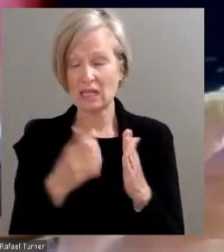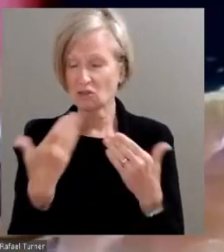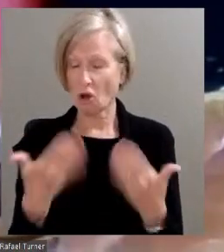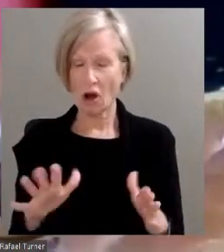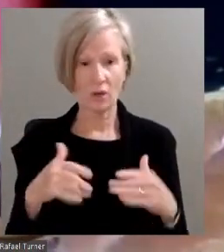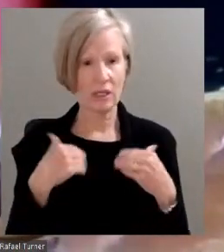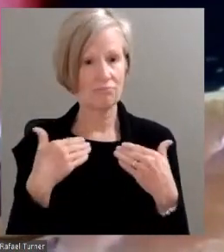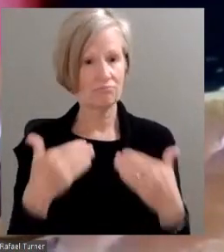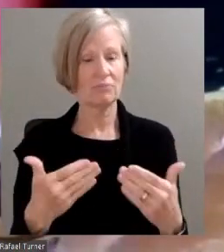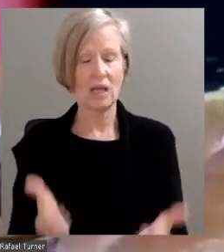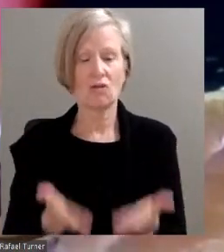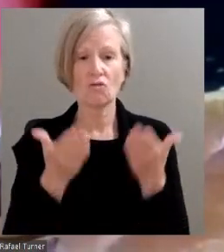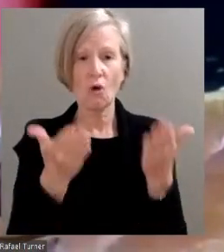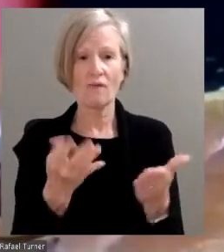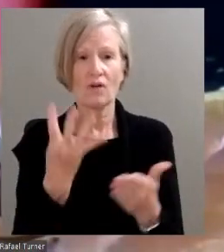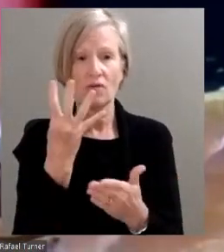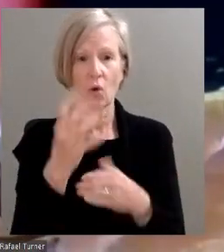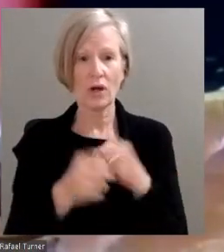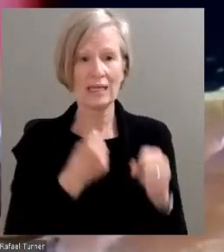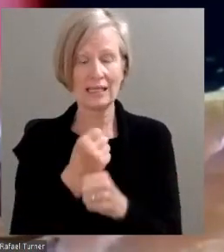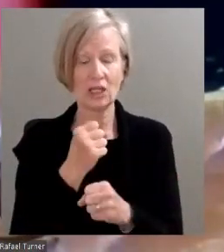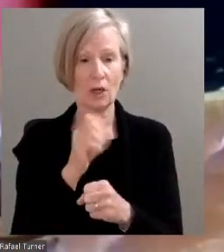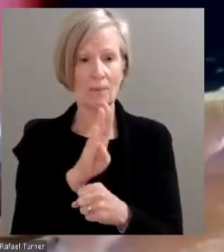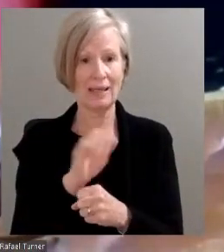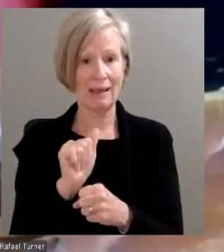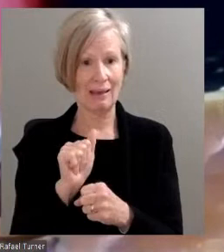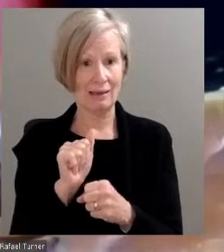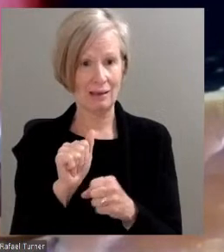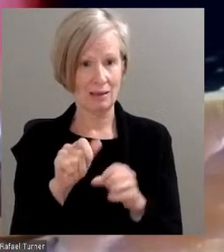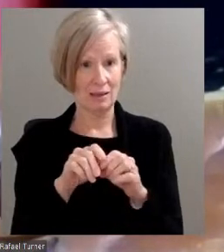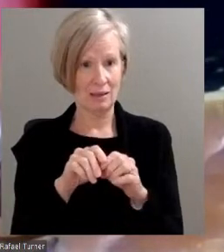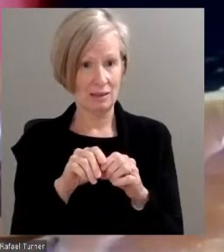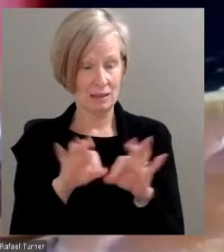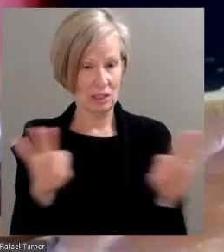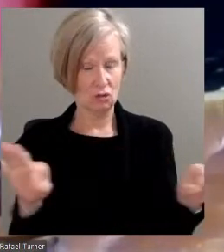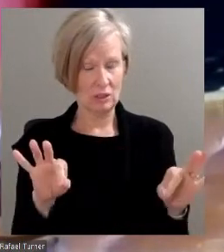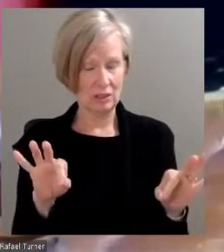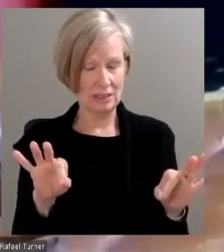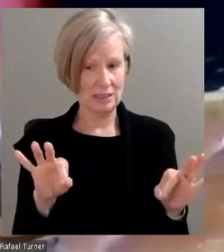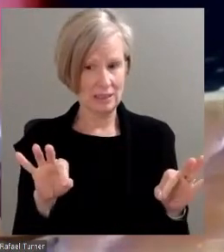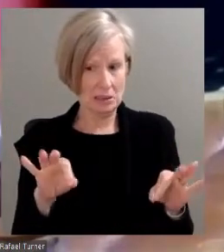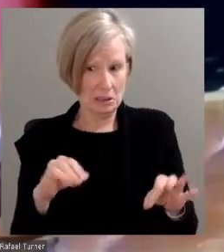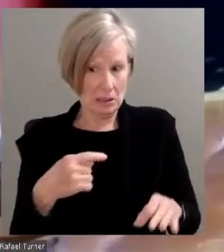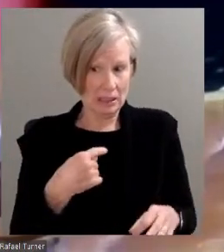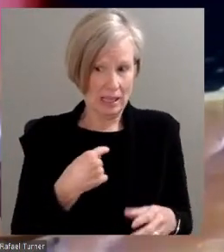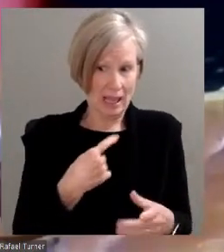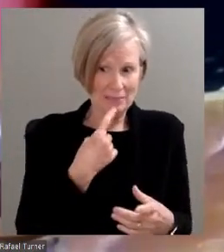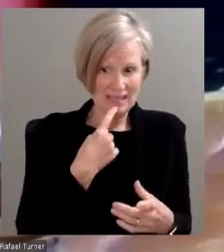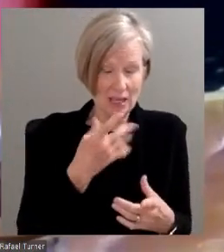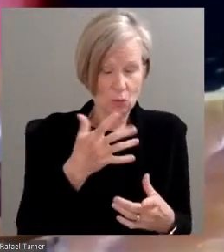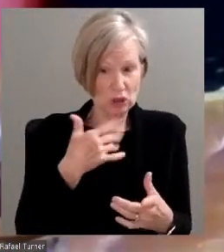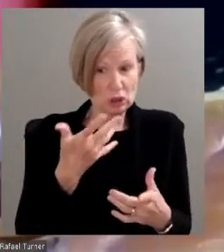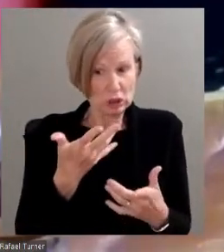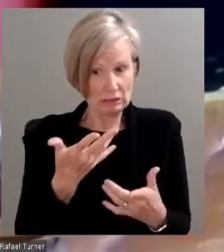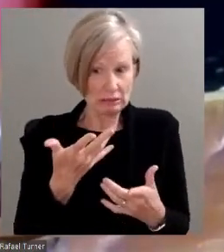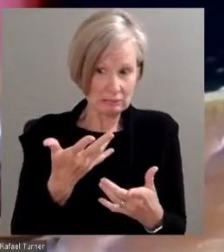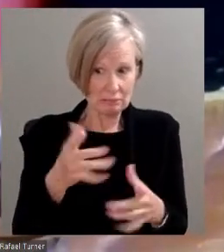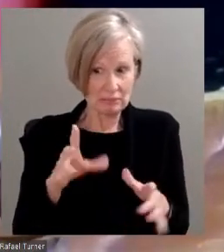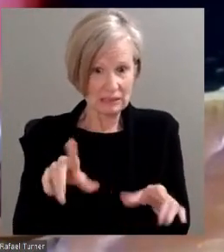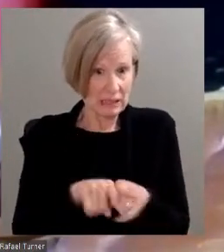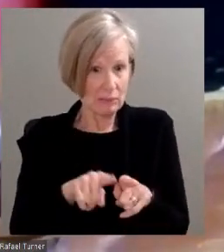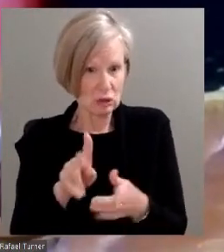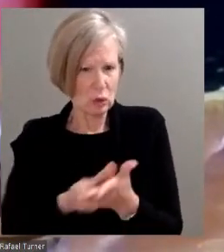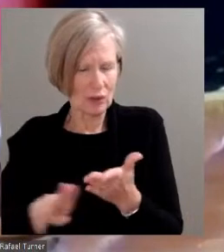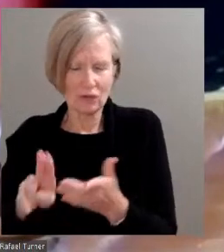four-year bachelor's degree programs. And I'm not saying that we need to get into the space of what the universities are doing, but when we talk about our